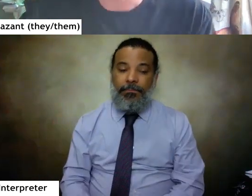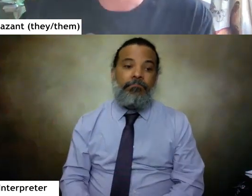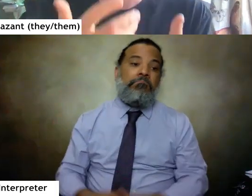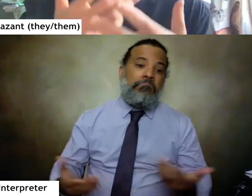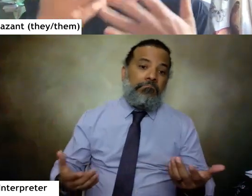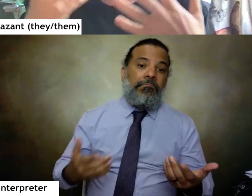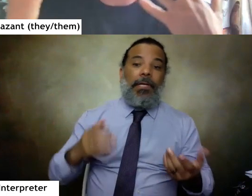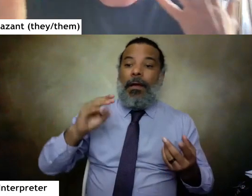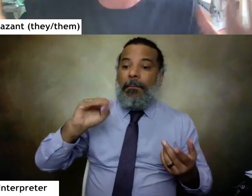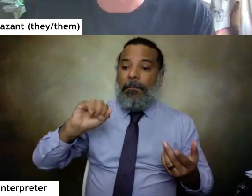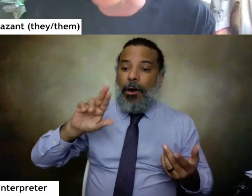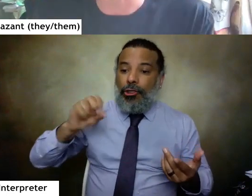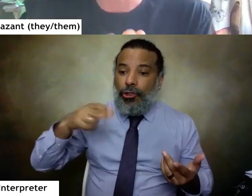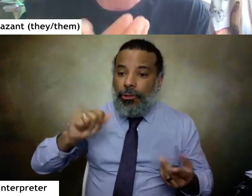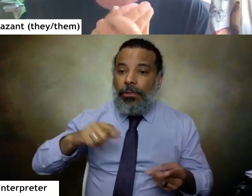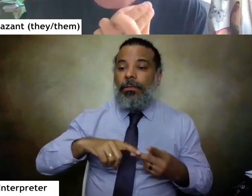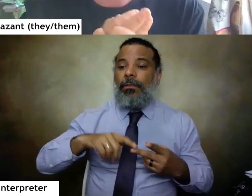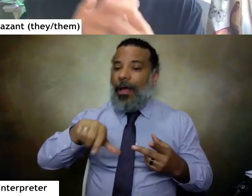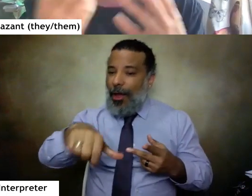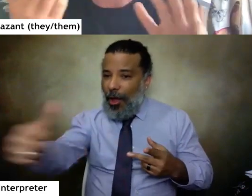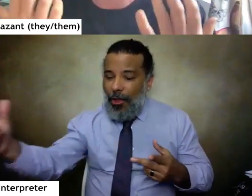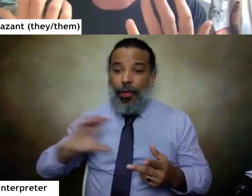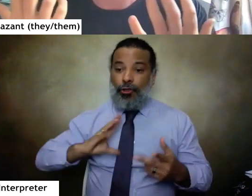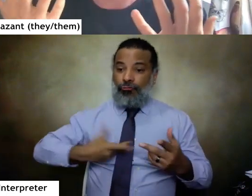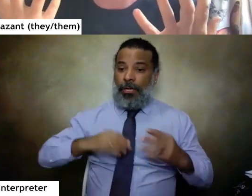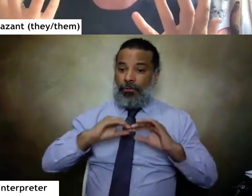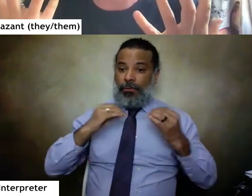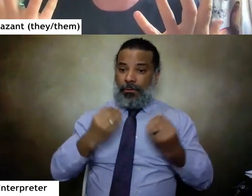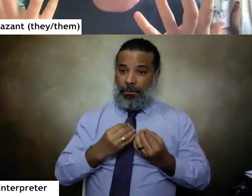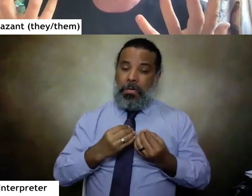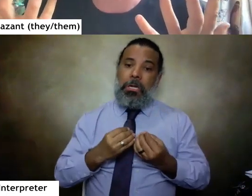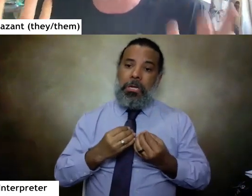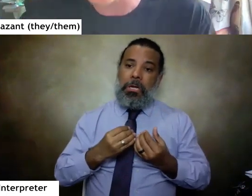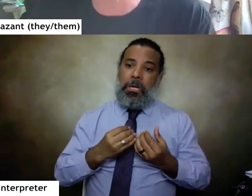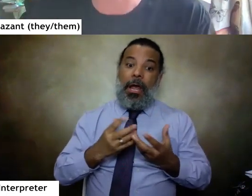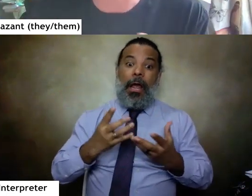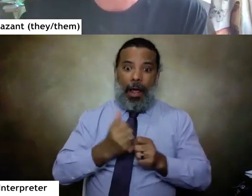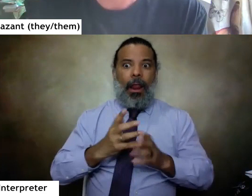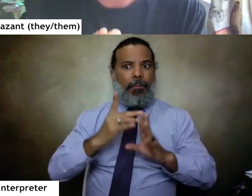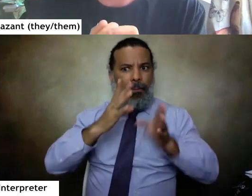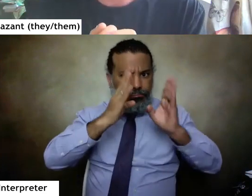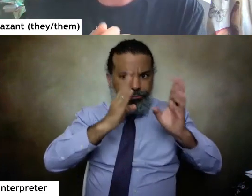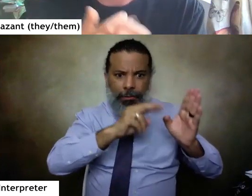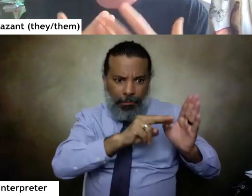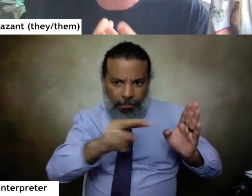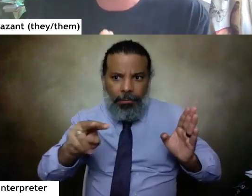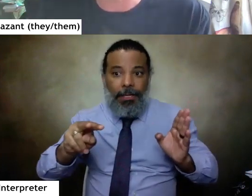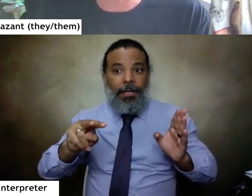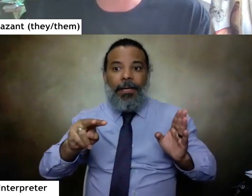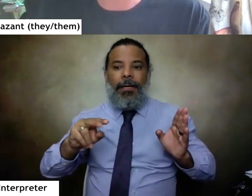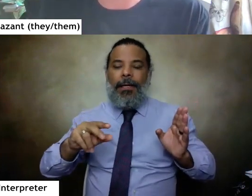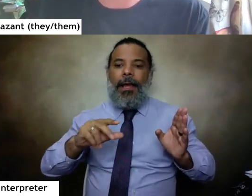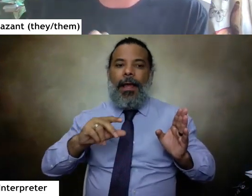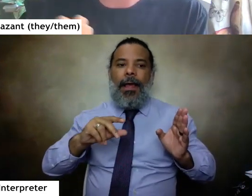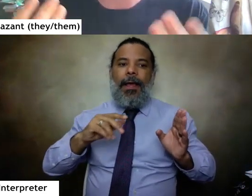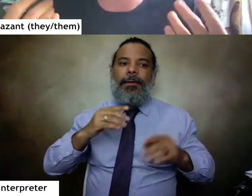of Marsha and with other trans organizations received so much attention is not unconnected